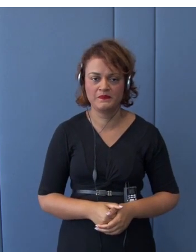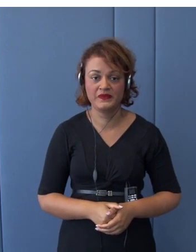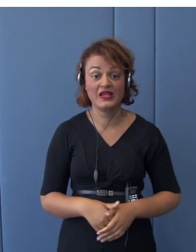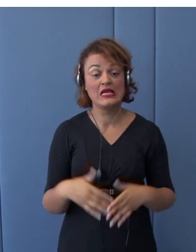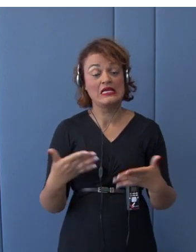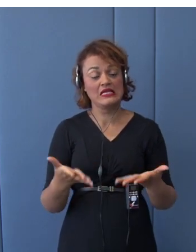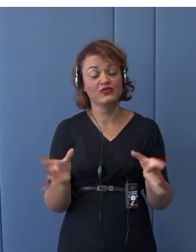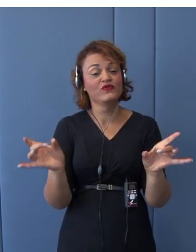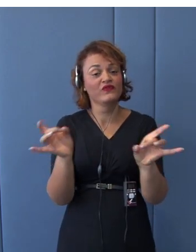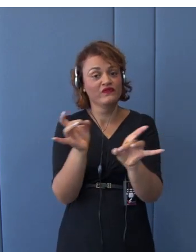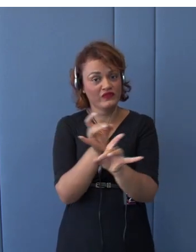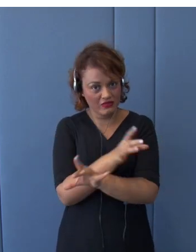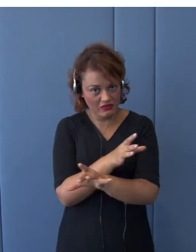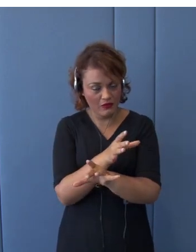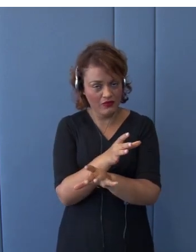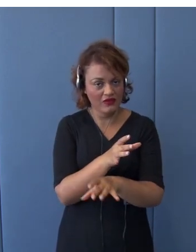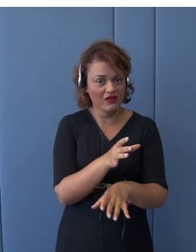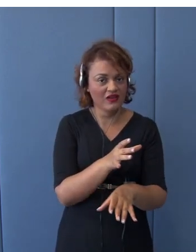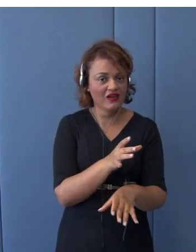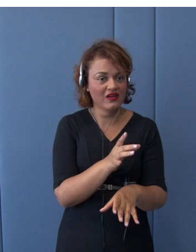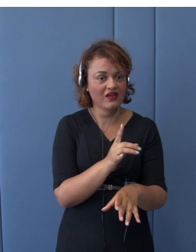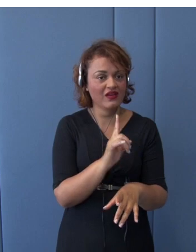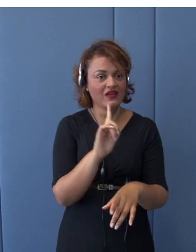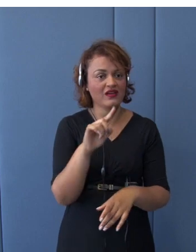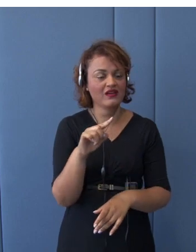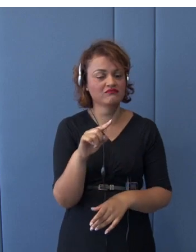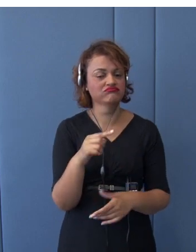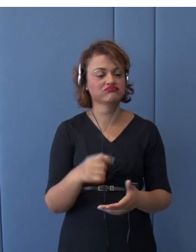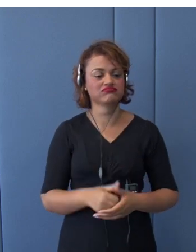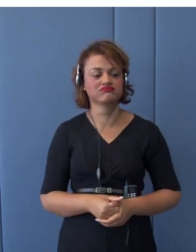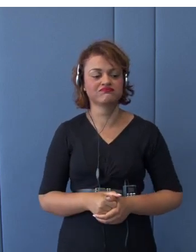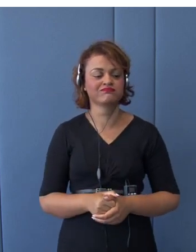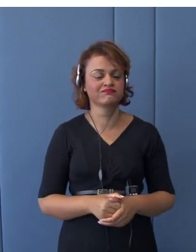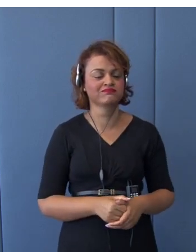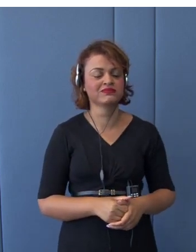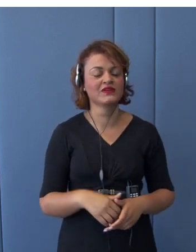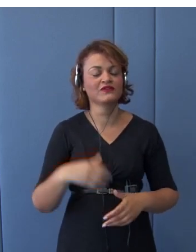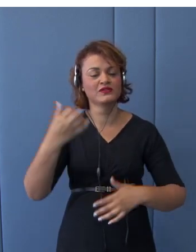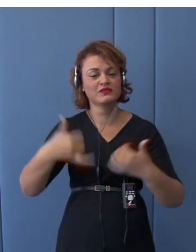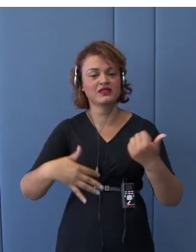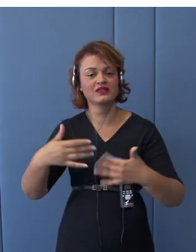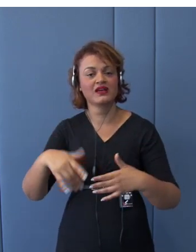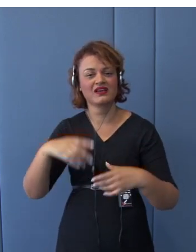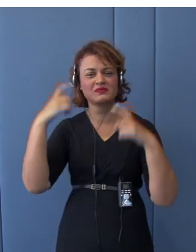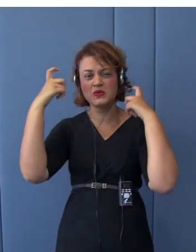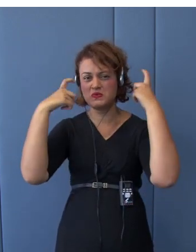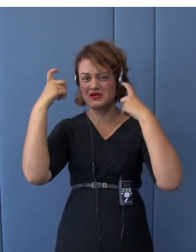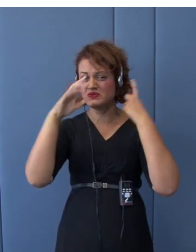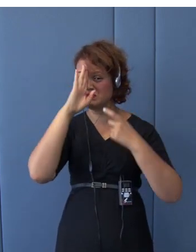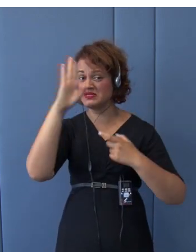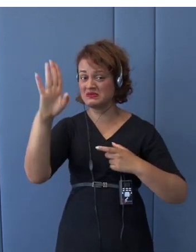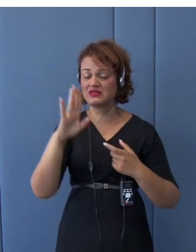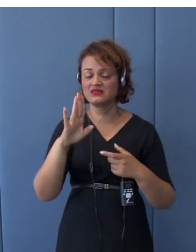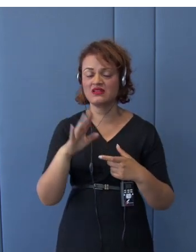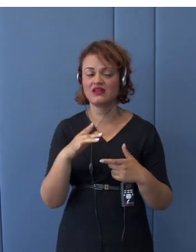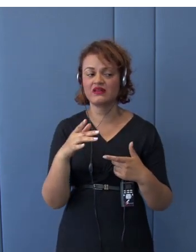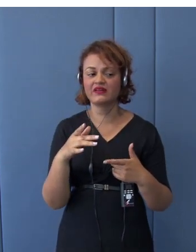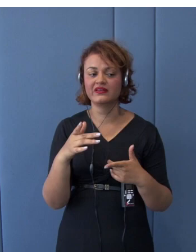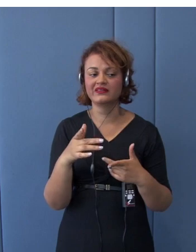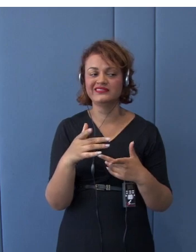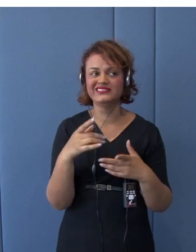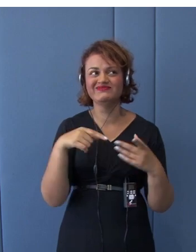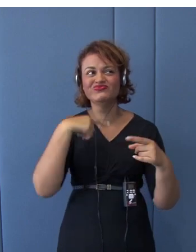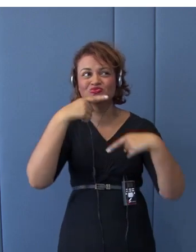So the first, the major concerns or the sources of uncertainties. I thought that originally,